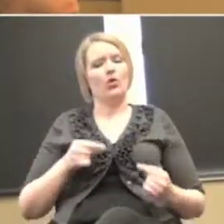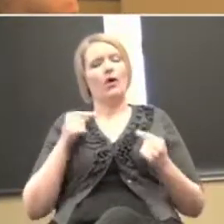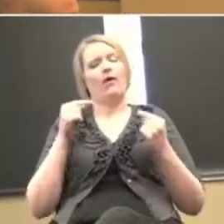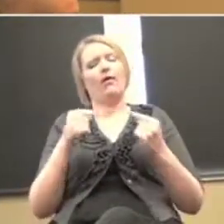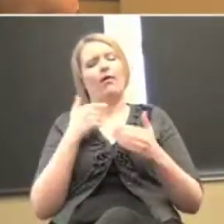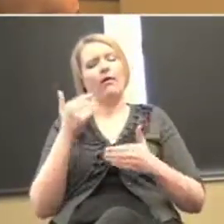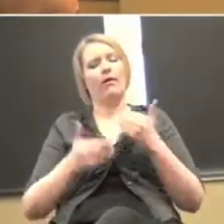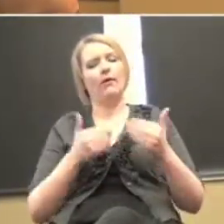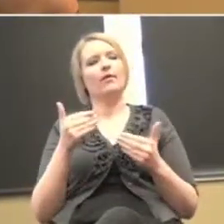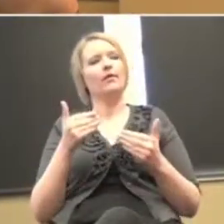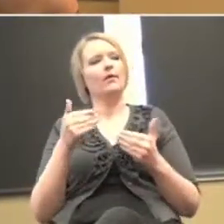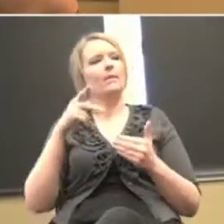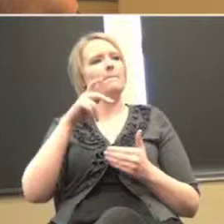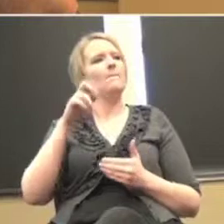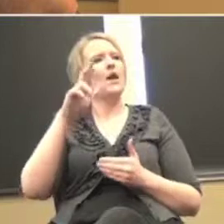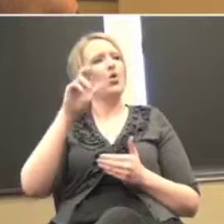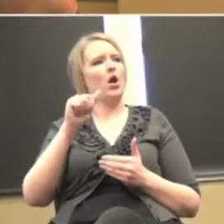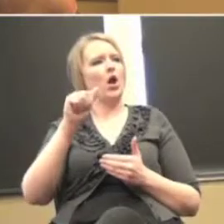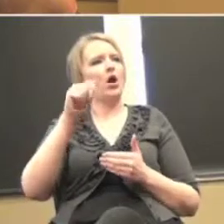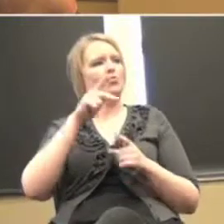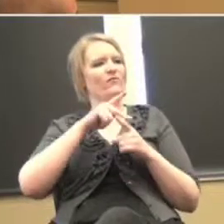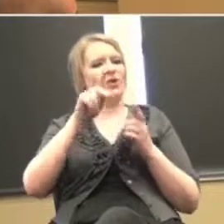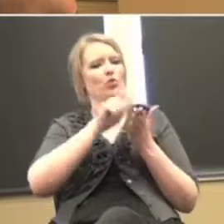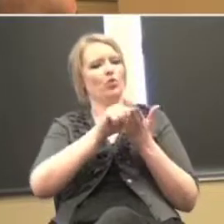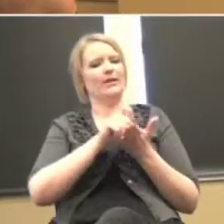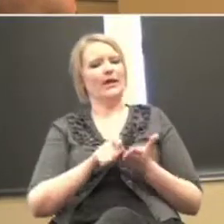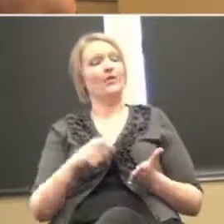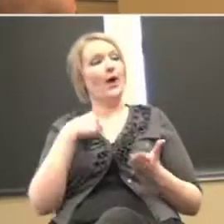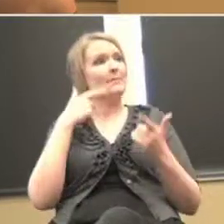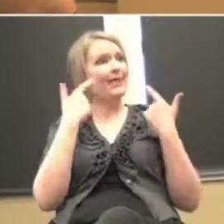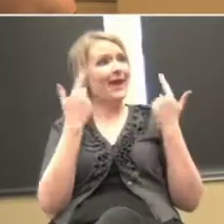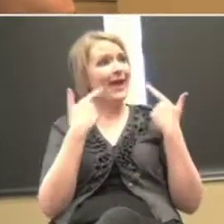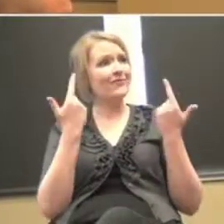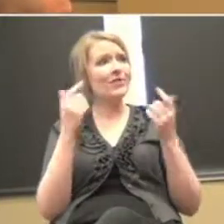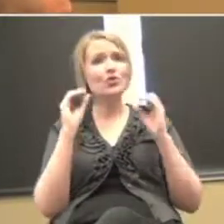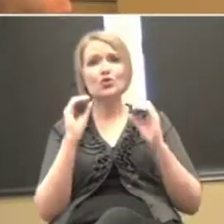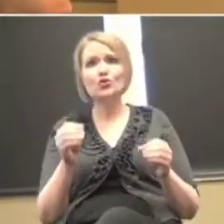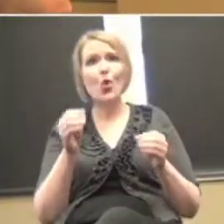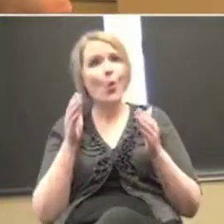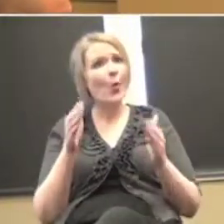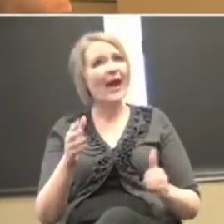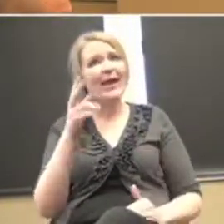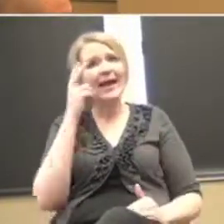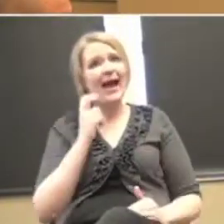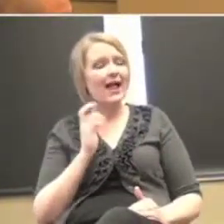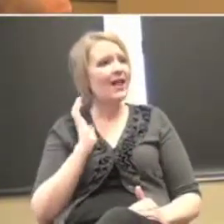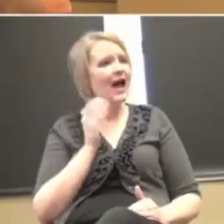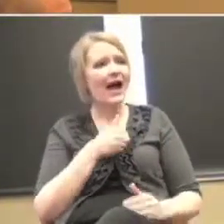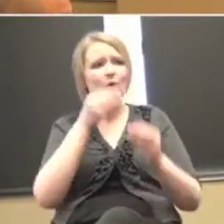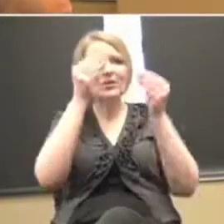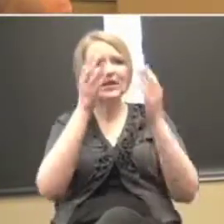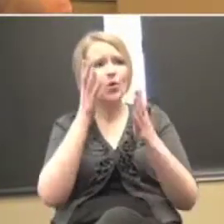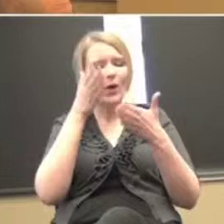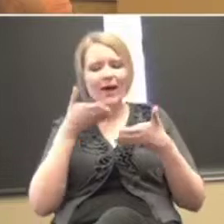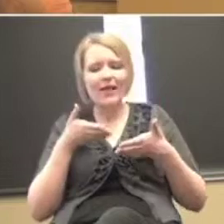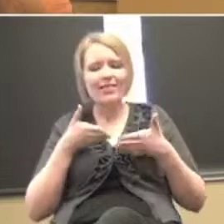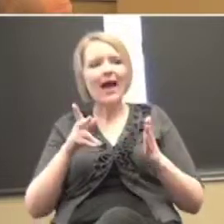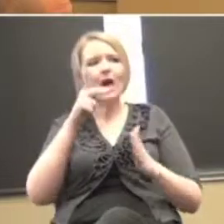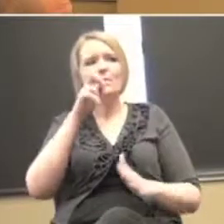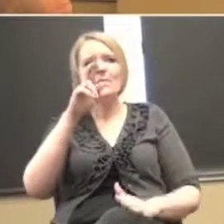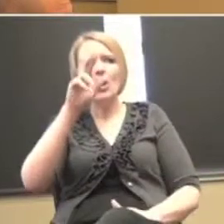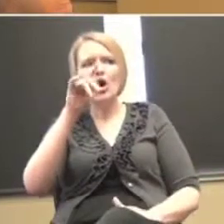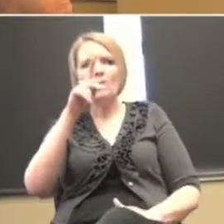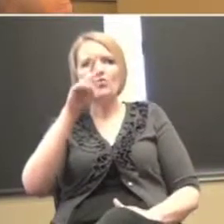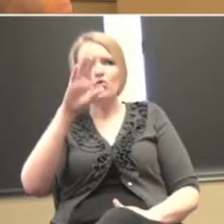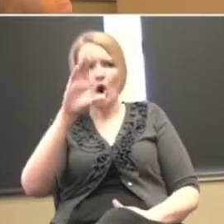We have paraprofessional written down there. I'm, like, laughing. There's no way in hell our teachers would let a paraprofessional sit and take data